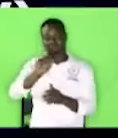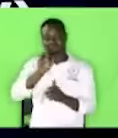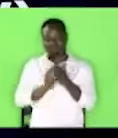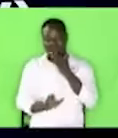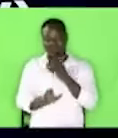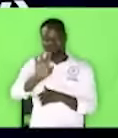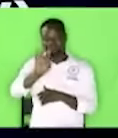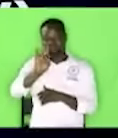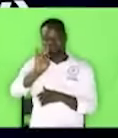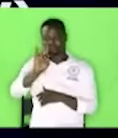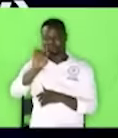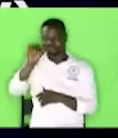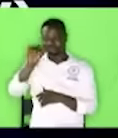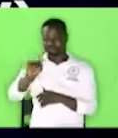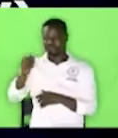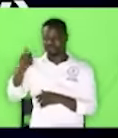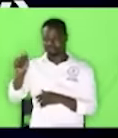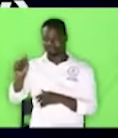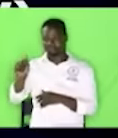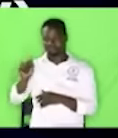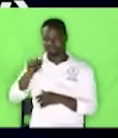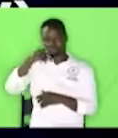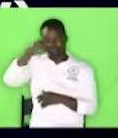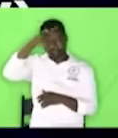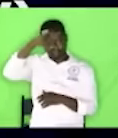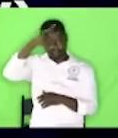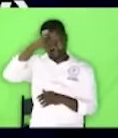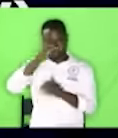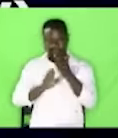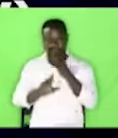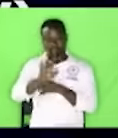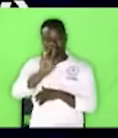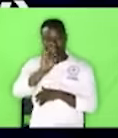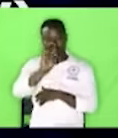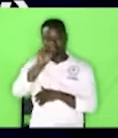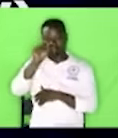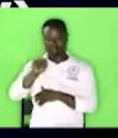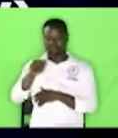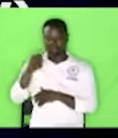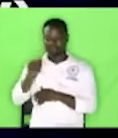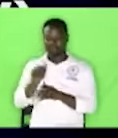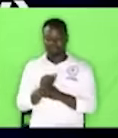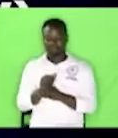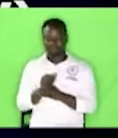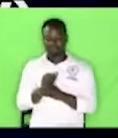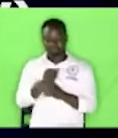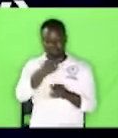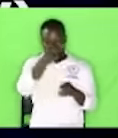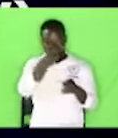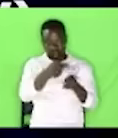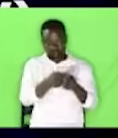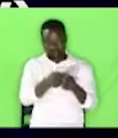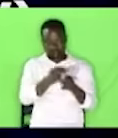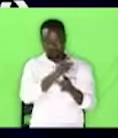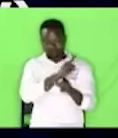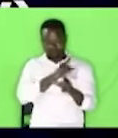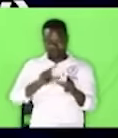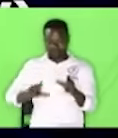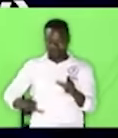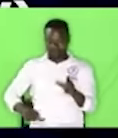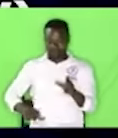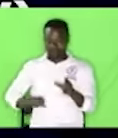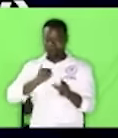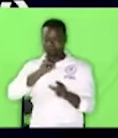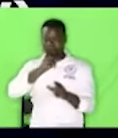Proverbs 18 verse 10. The name of the Lord is a fortified tower.